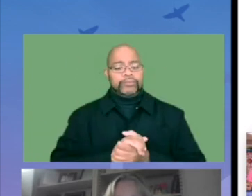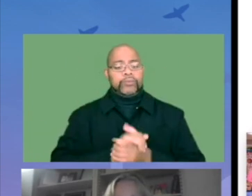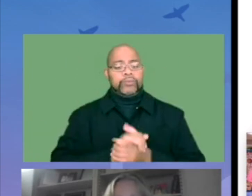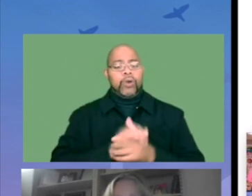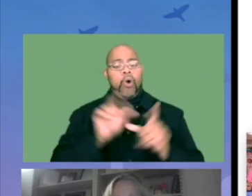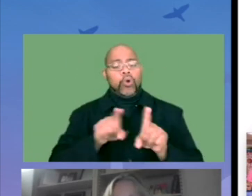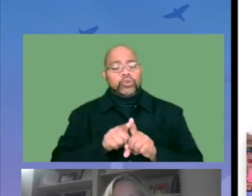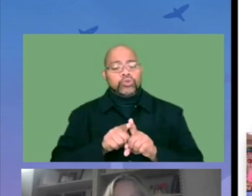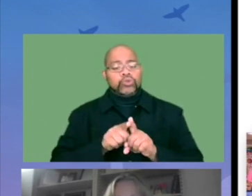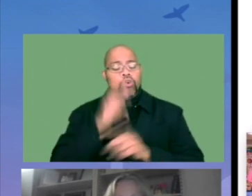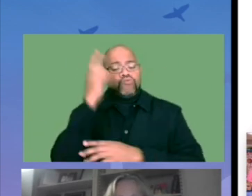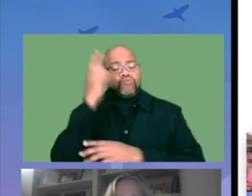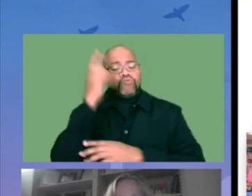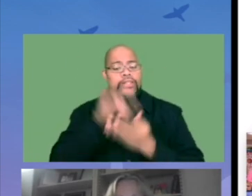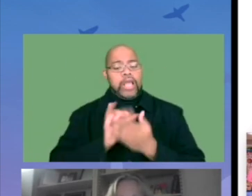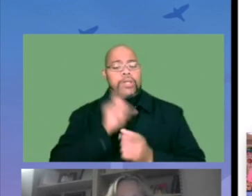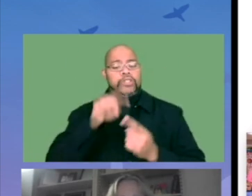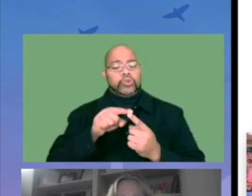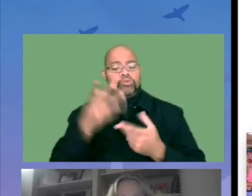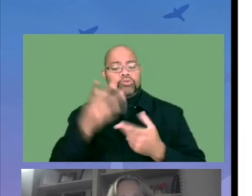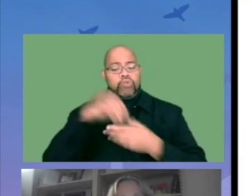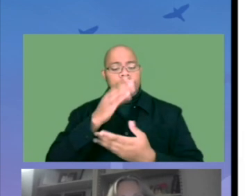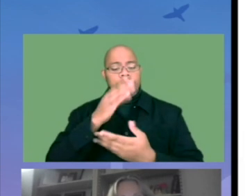in the state of Iowa.